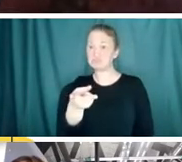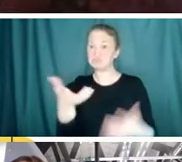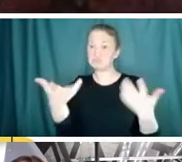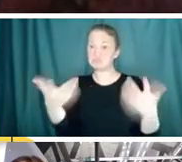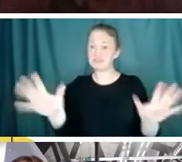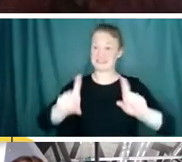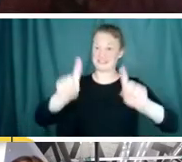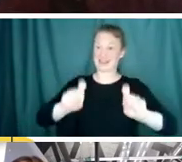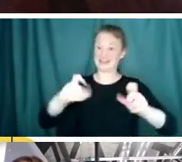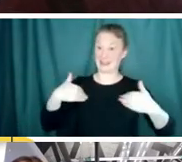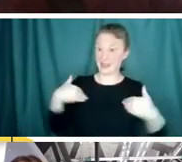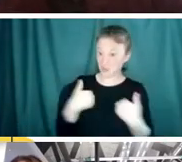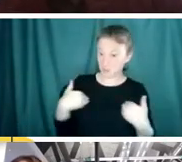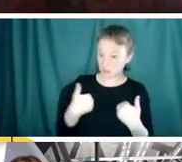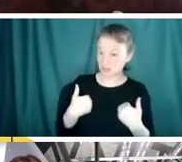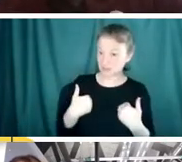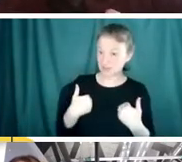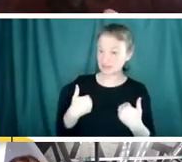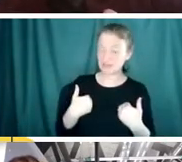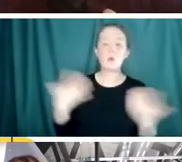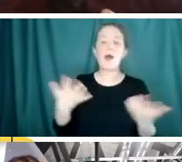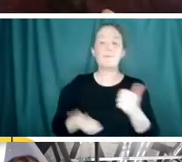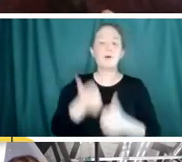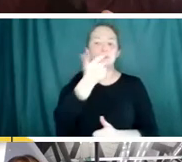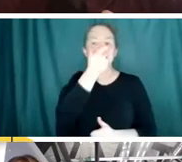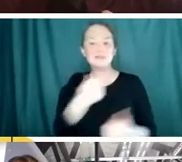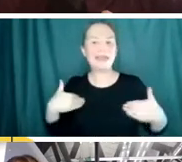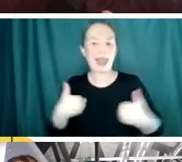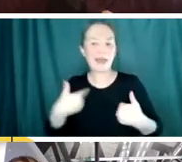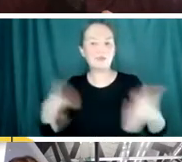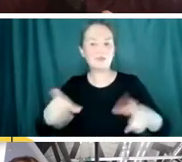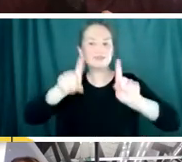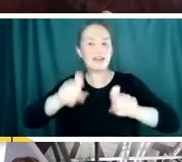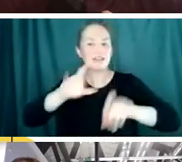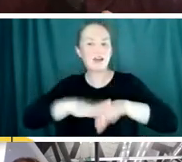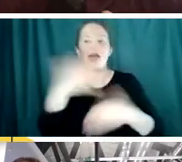on animals? And if so, what was the most interesting animal you tested on and what were the results?